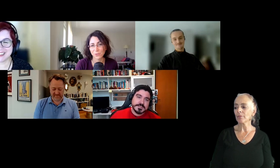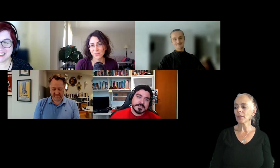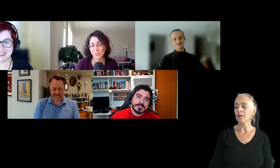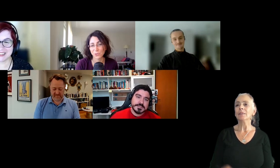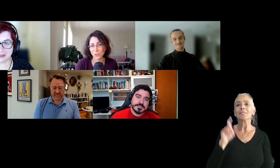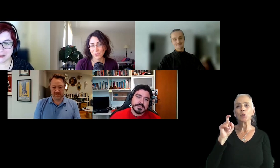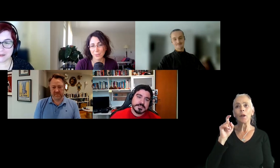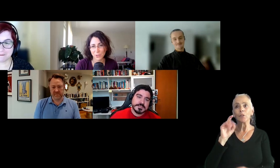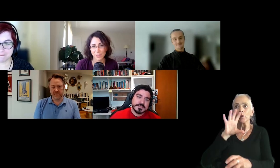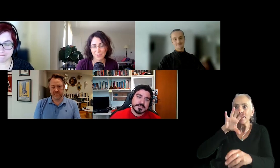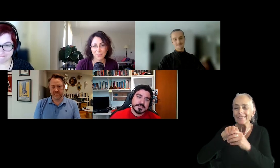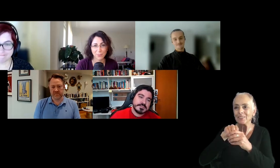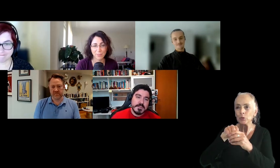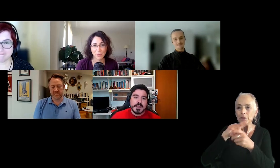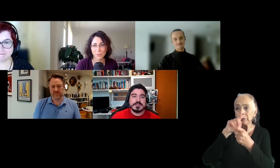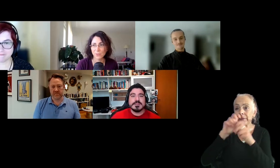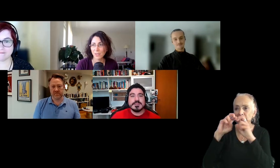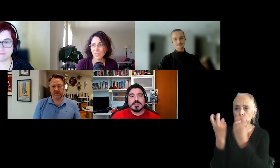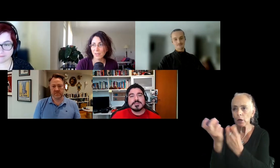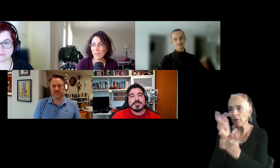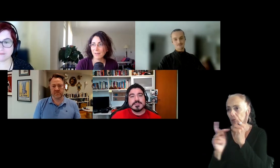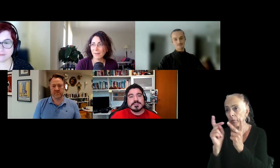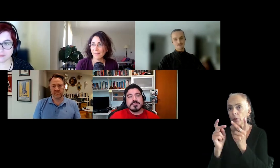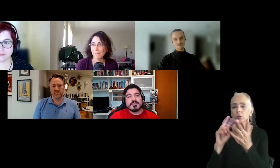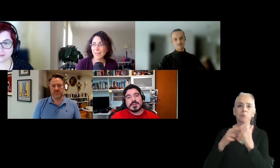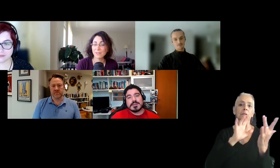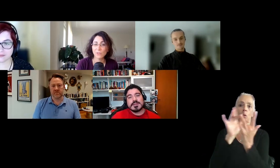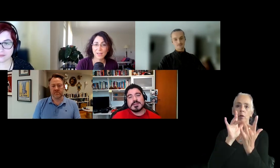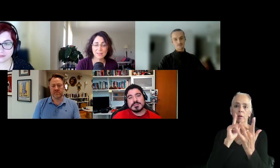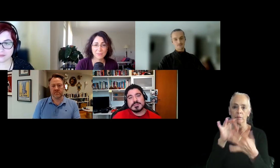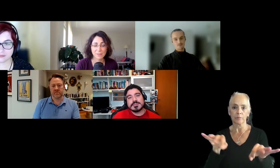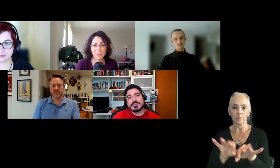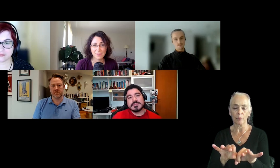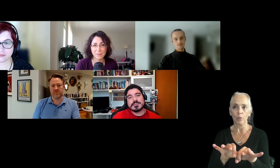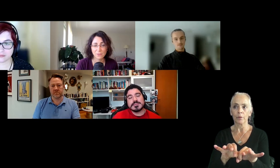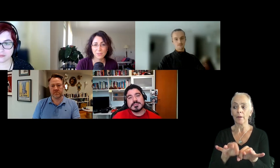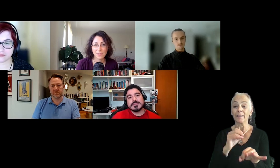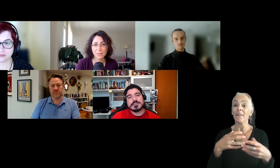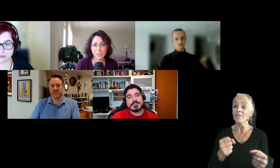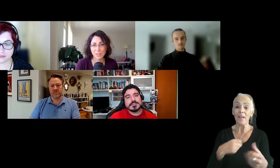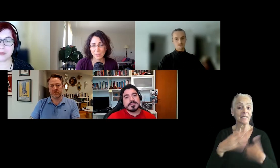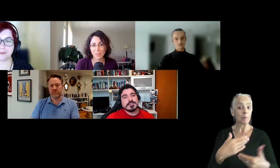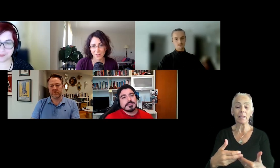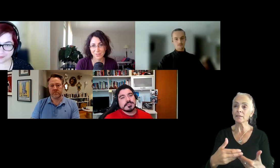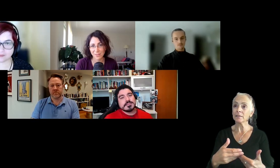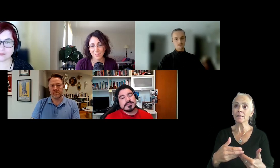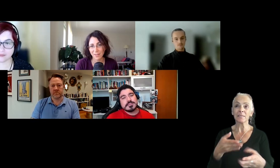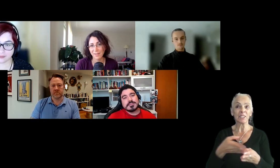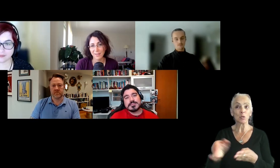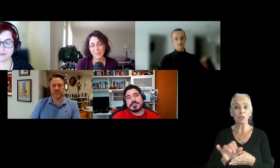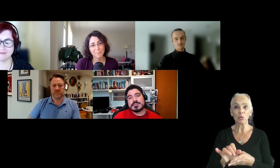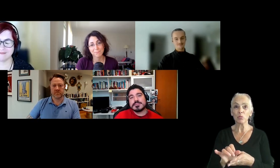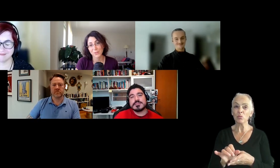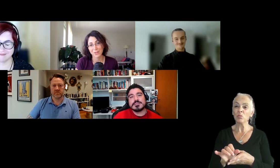into the circles. That's for sure. Networking is going to be really important. Um, and it's a fast, fast-paced industry. can be exhausting.